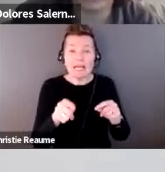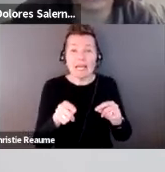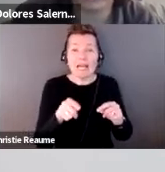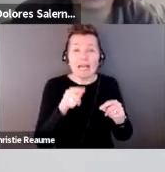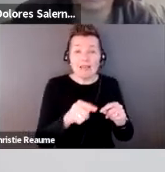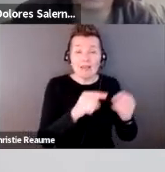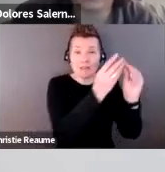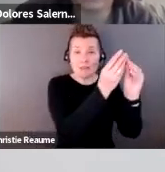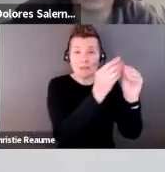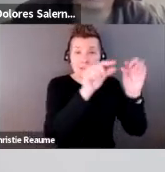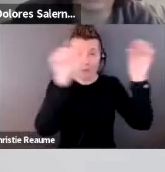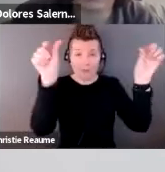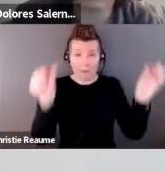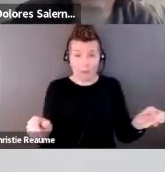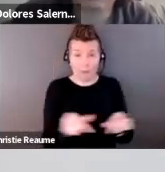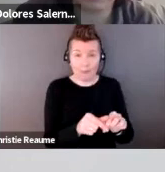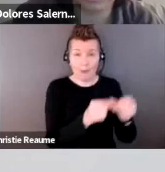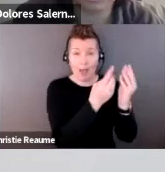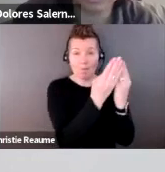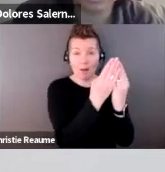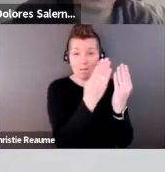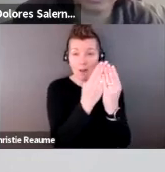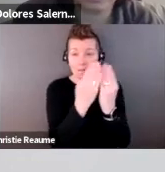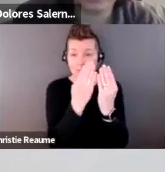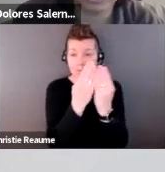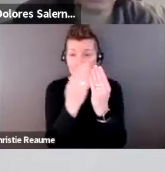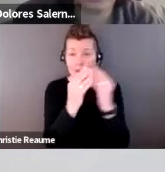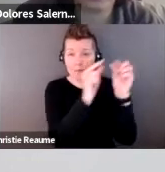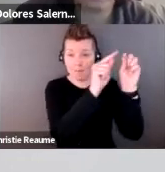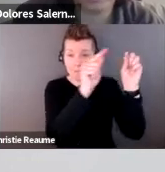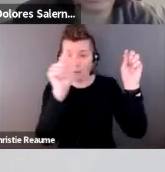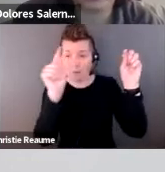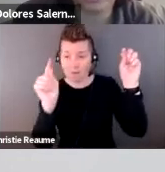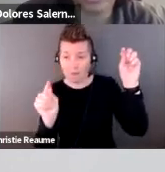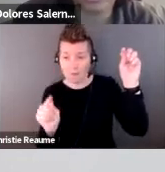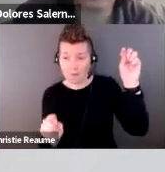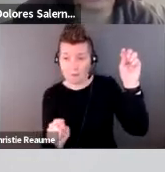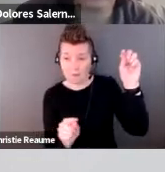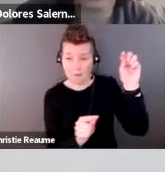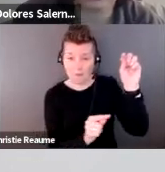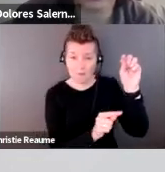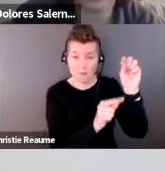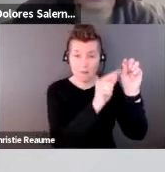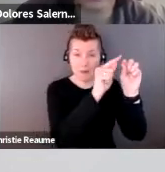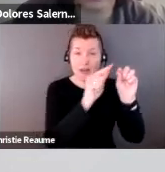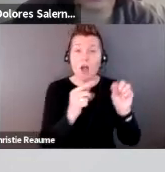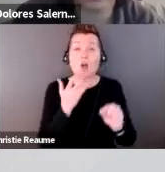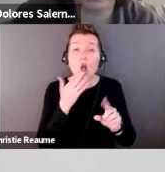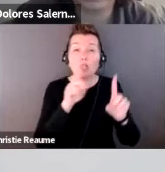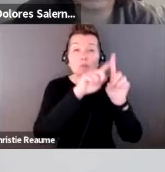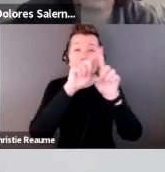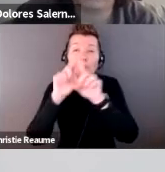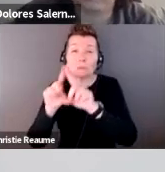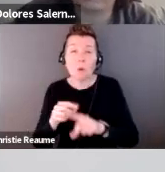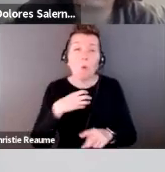pleated joint filters sewn into the seams. There are a range of shades, white, tan, and browns, and